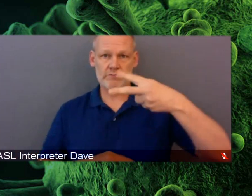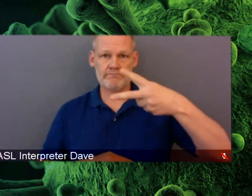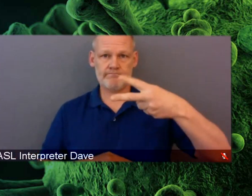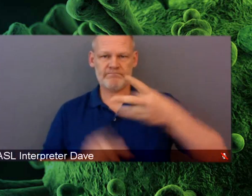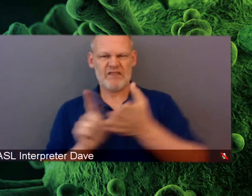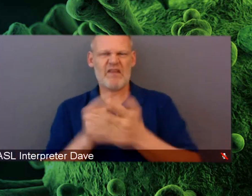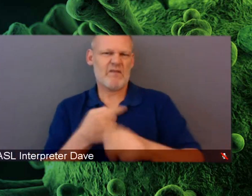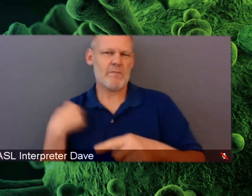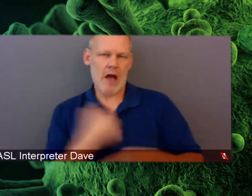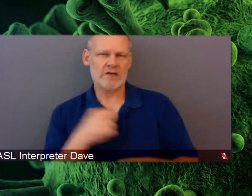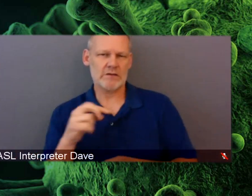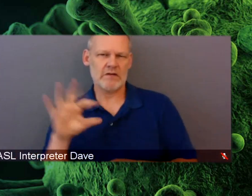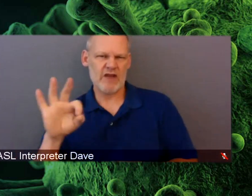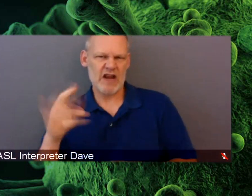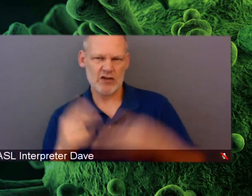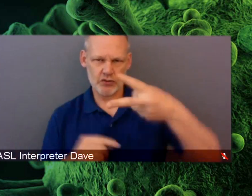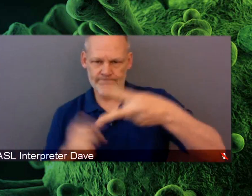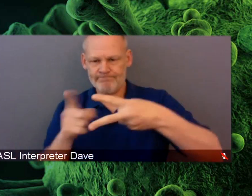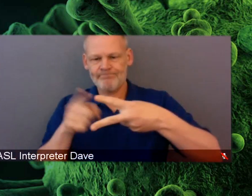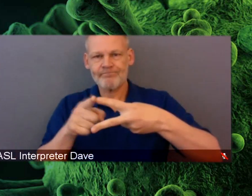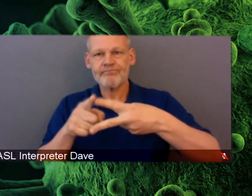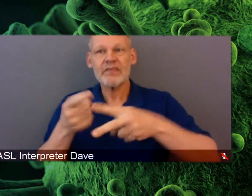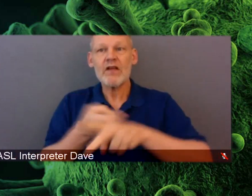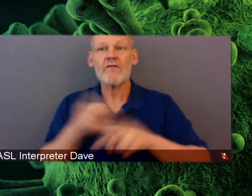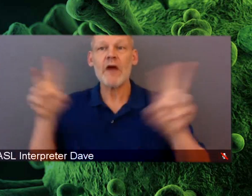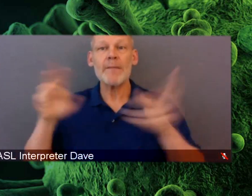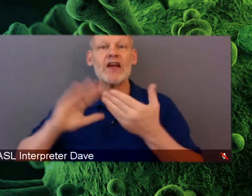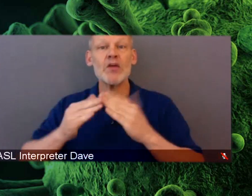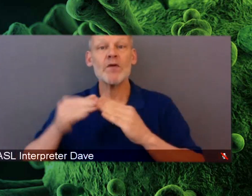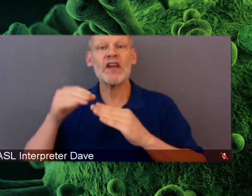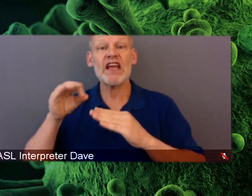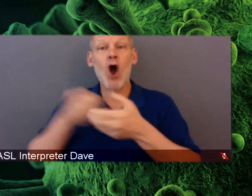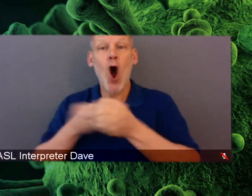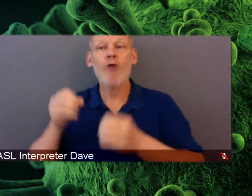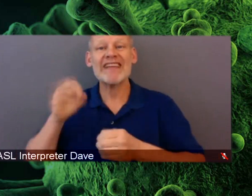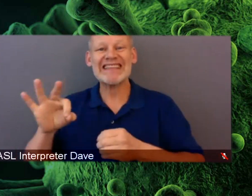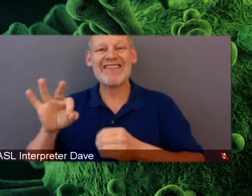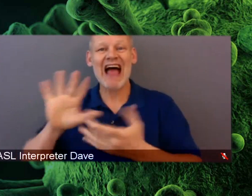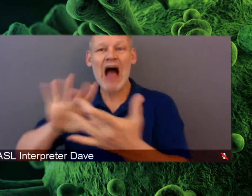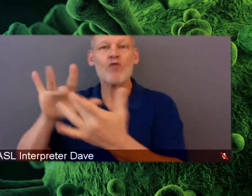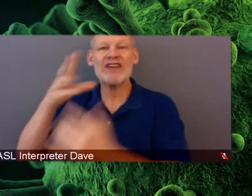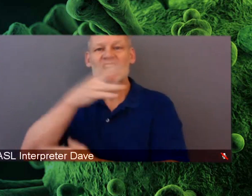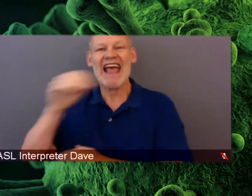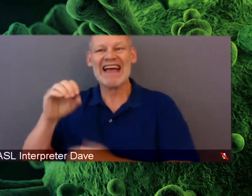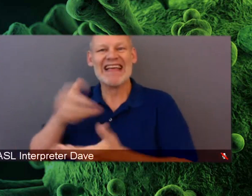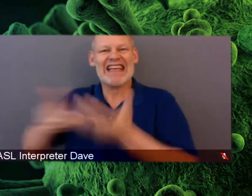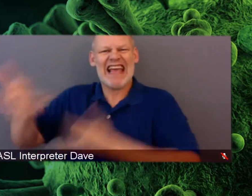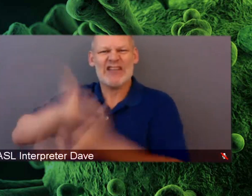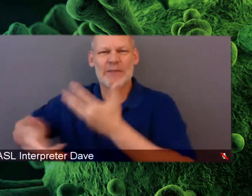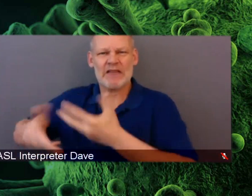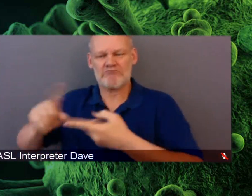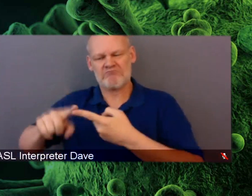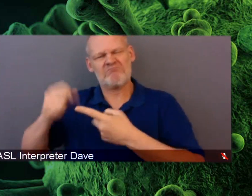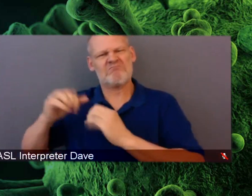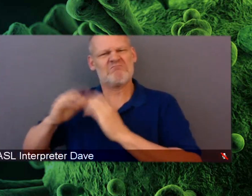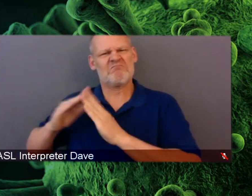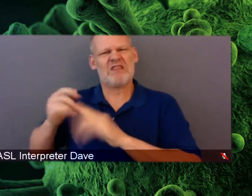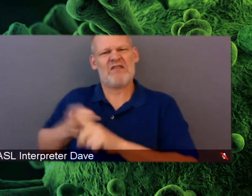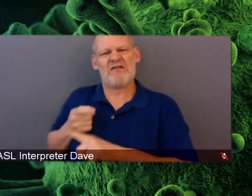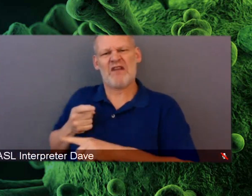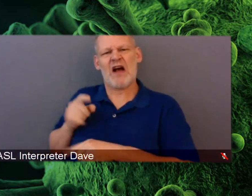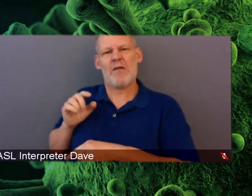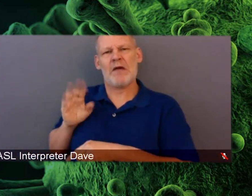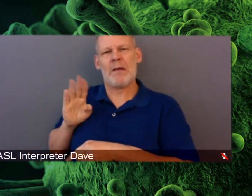first was out of our Office of Community Outreach and Engagement, which initially was started by Dr. Betty Thompson and is now led by Jay